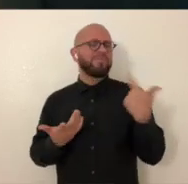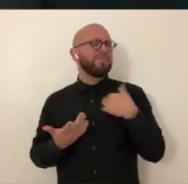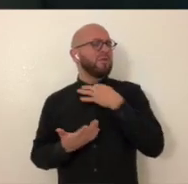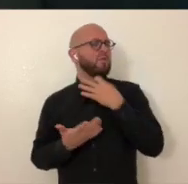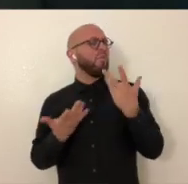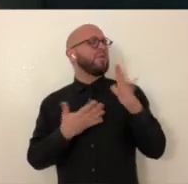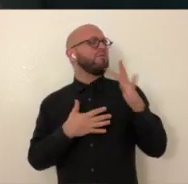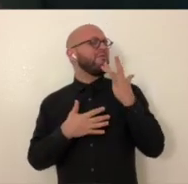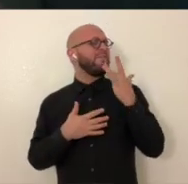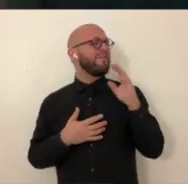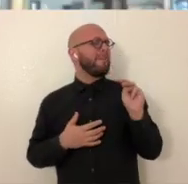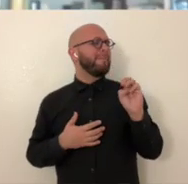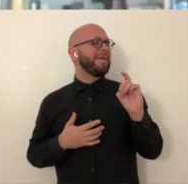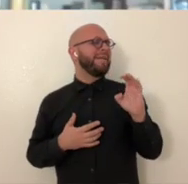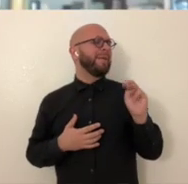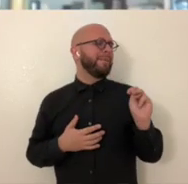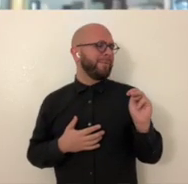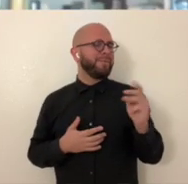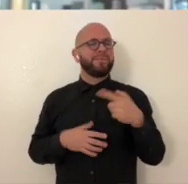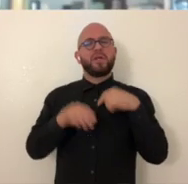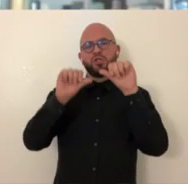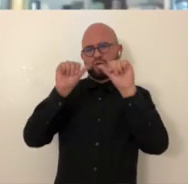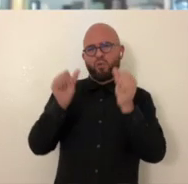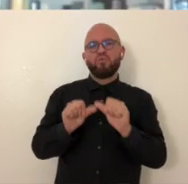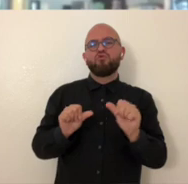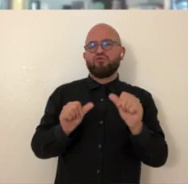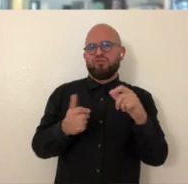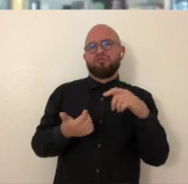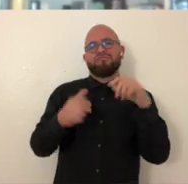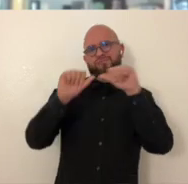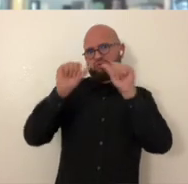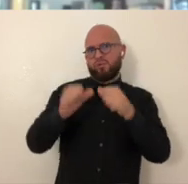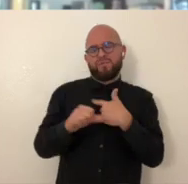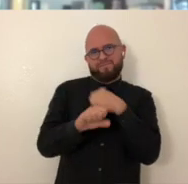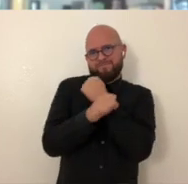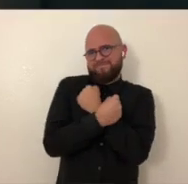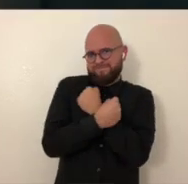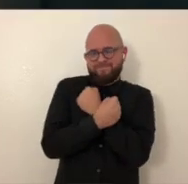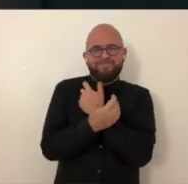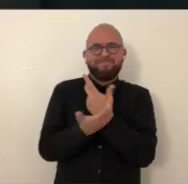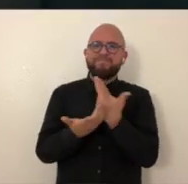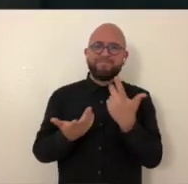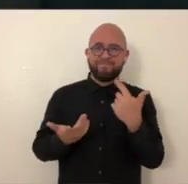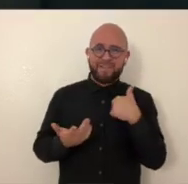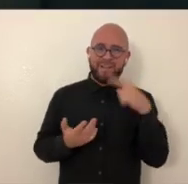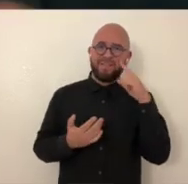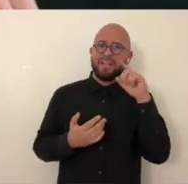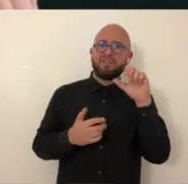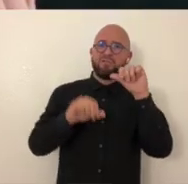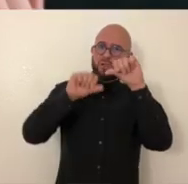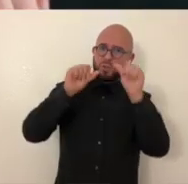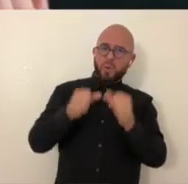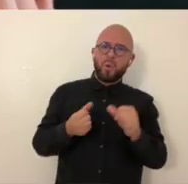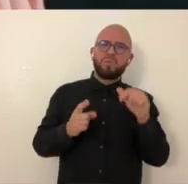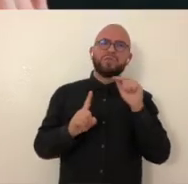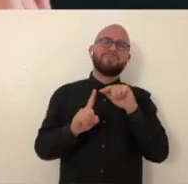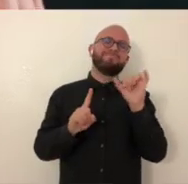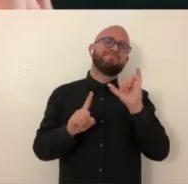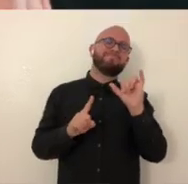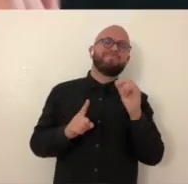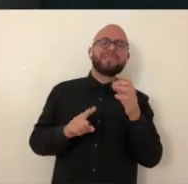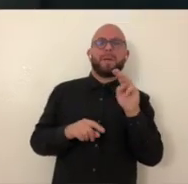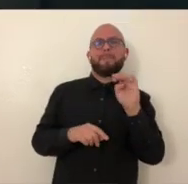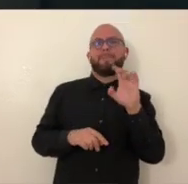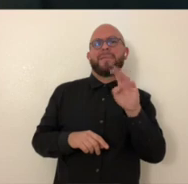career thing. Gotcha. What is your favorite medium? A sculpture. I really love sculpture. I think that